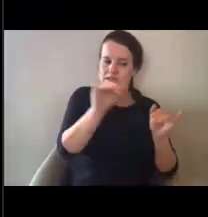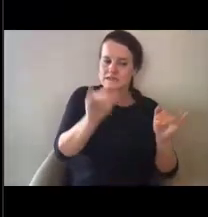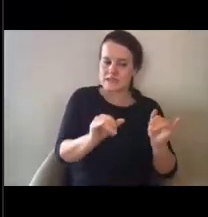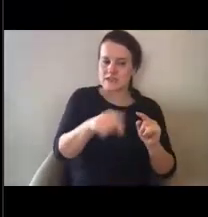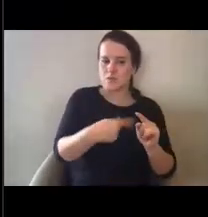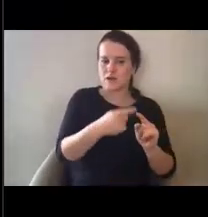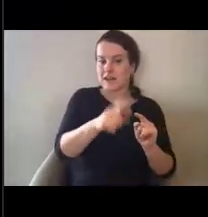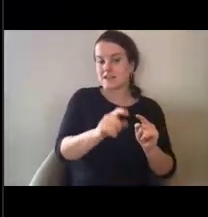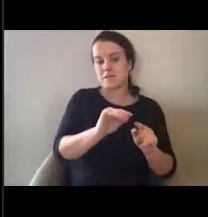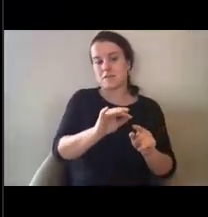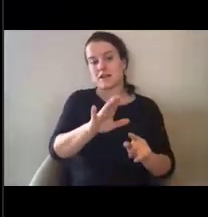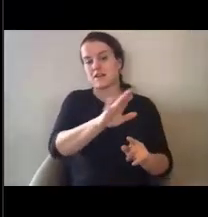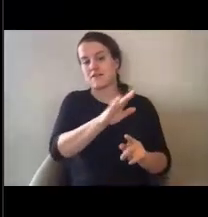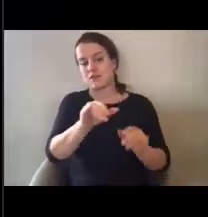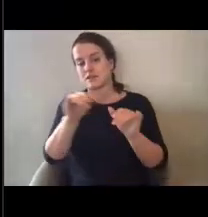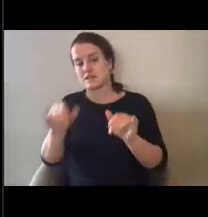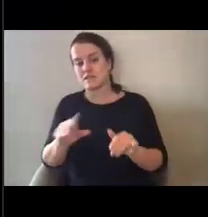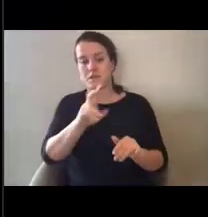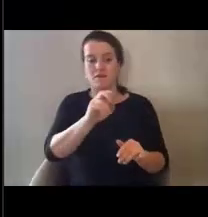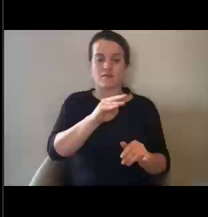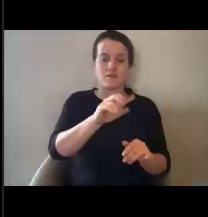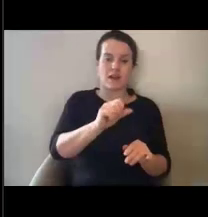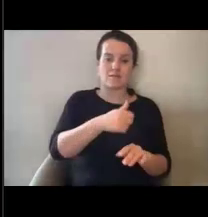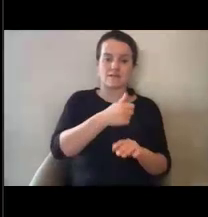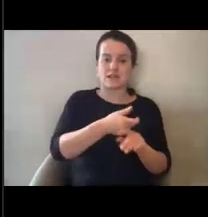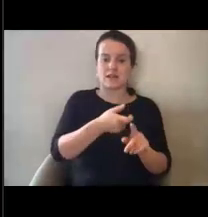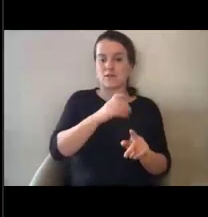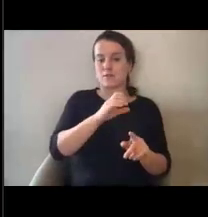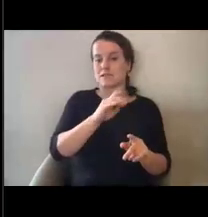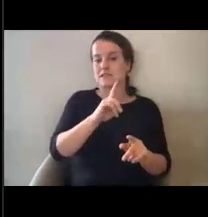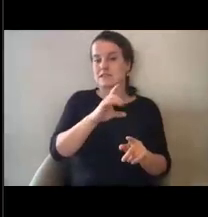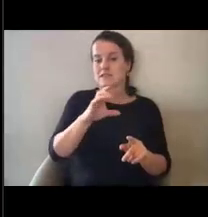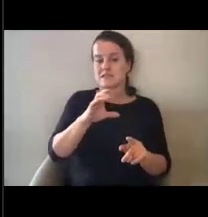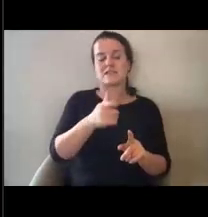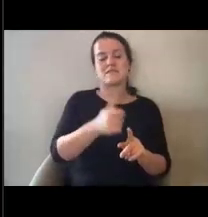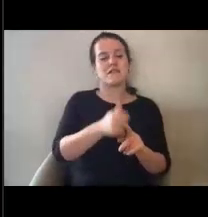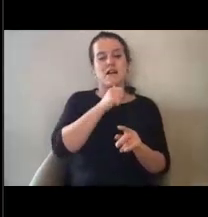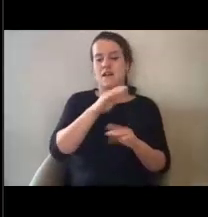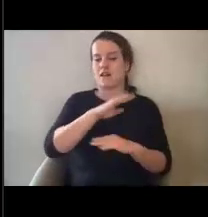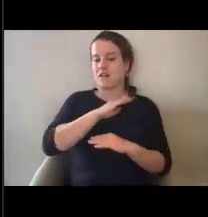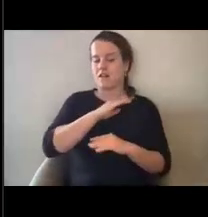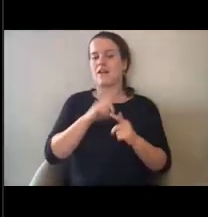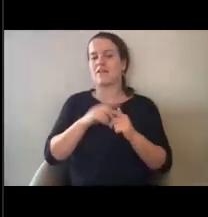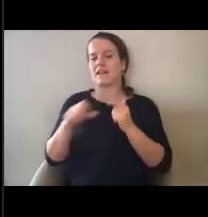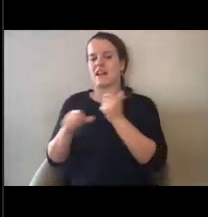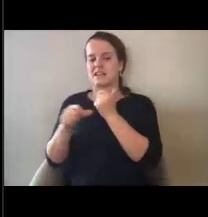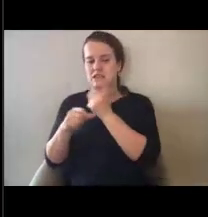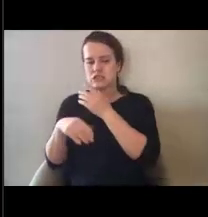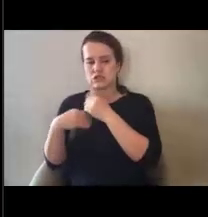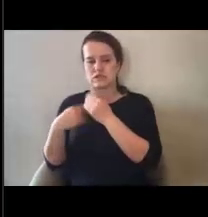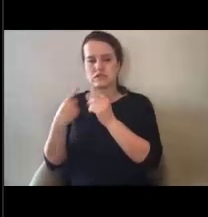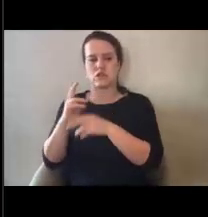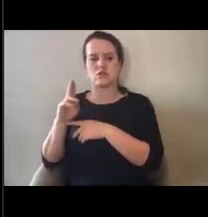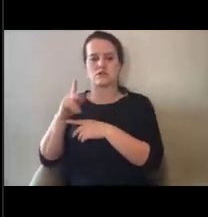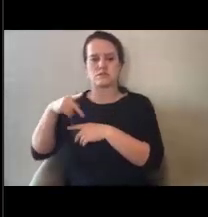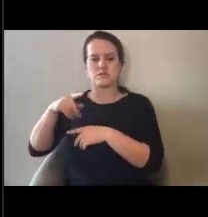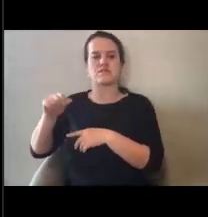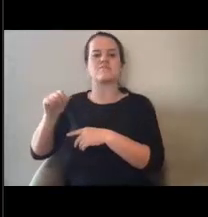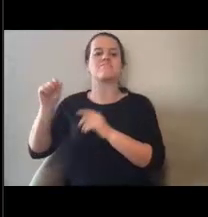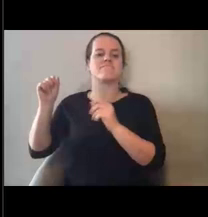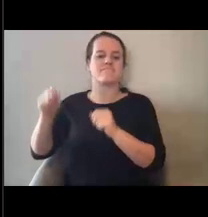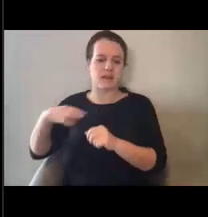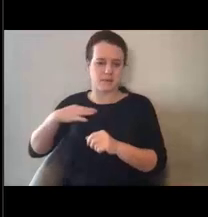existing systems and the BAMs system set up by CDC are inadequate, then additional assistance under public assistance would be eligible.